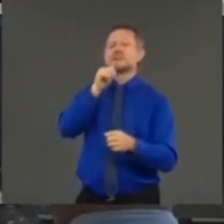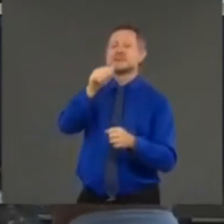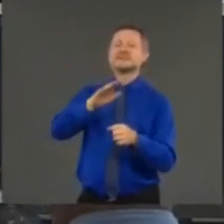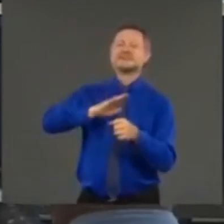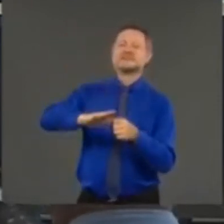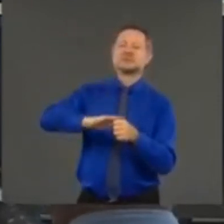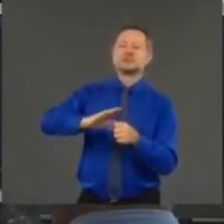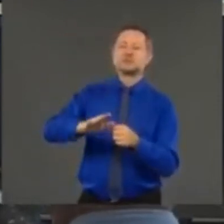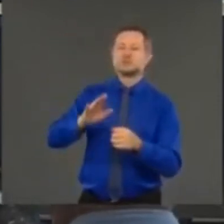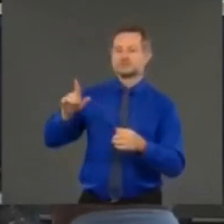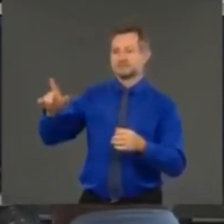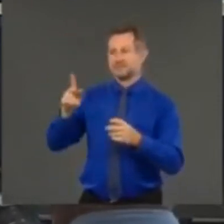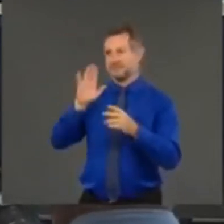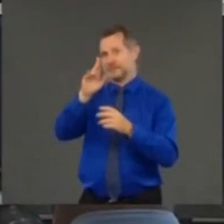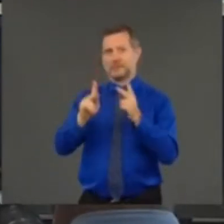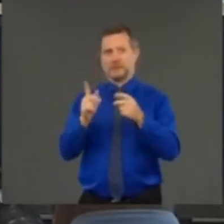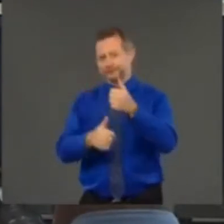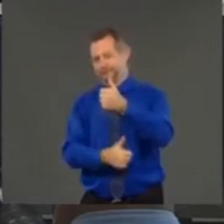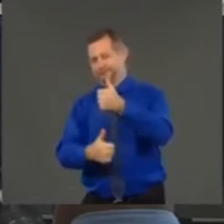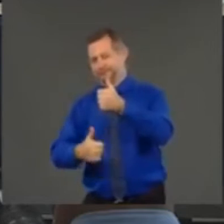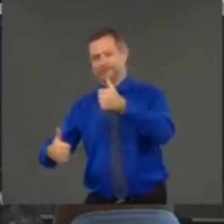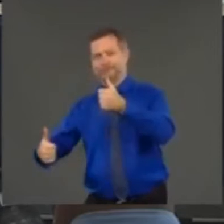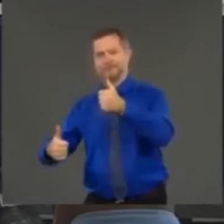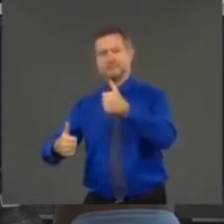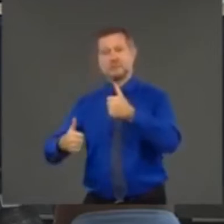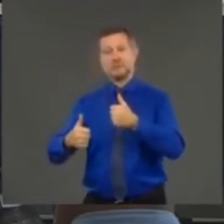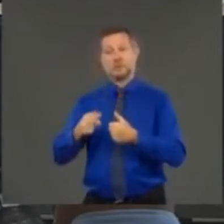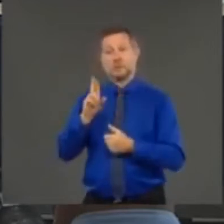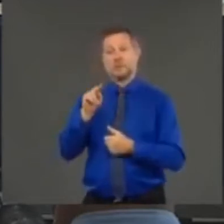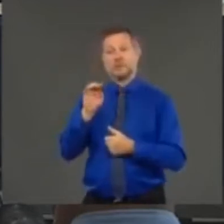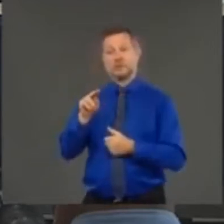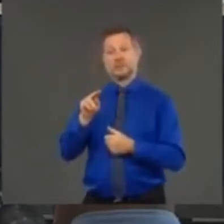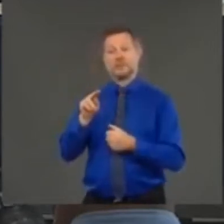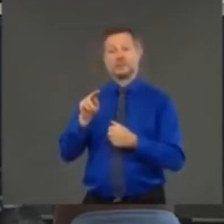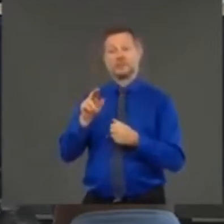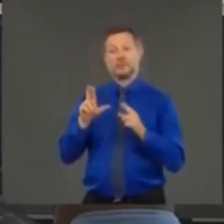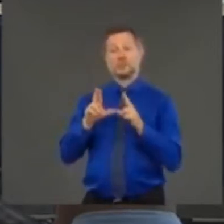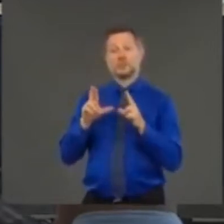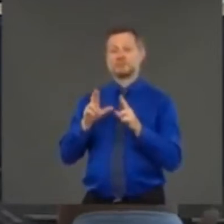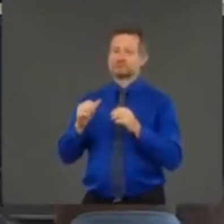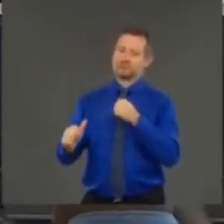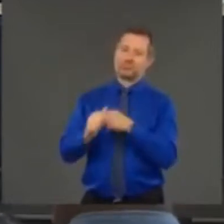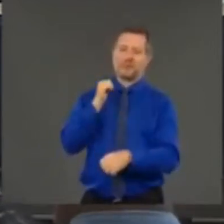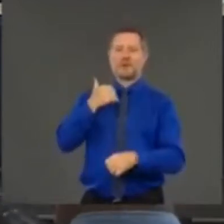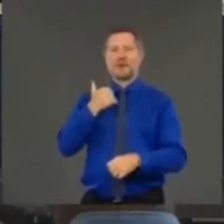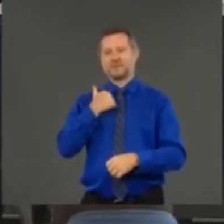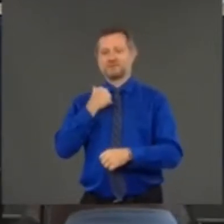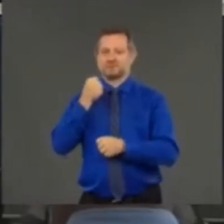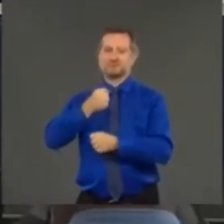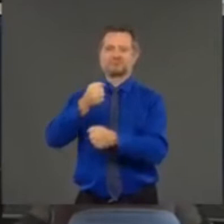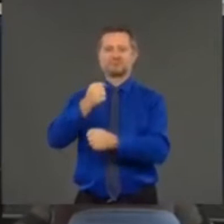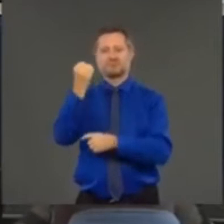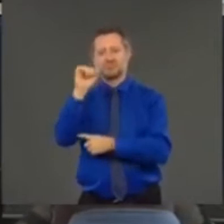own people mr. malatras and the unions have threatened to walk saying raising many of the issues you've raised from